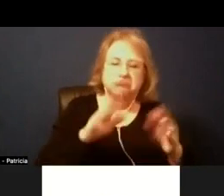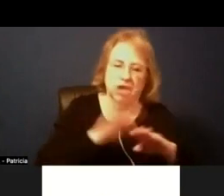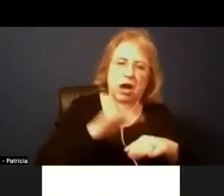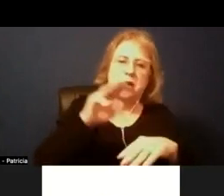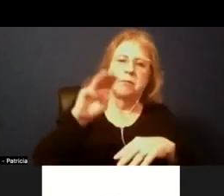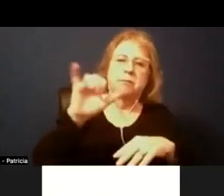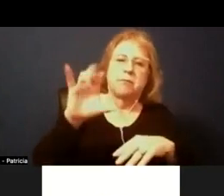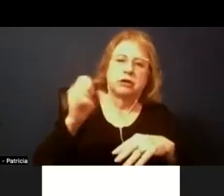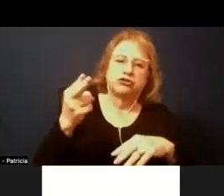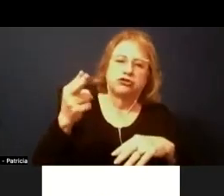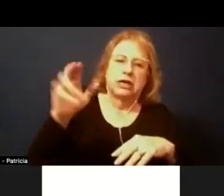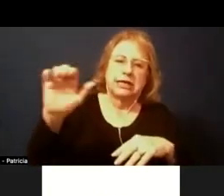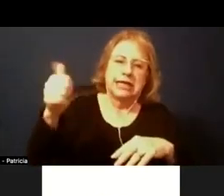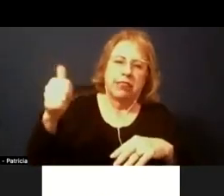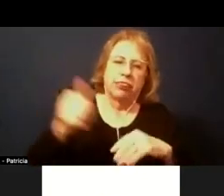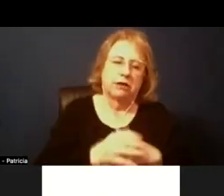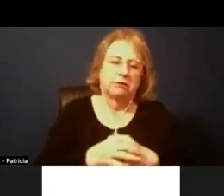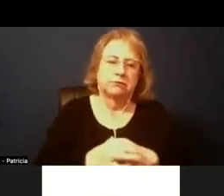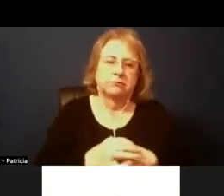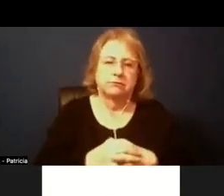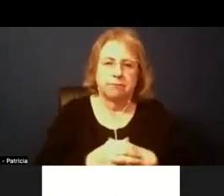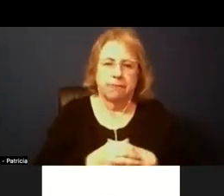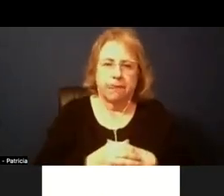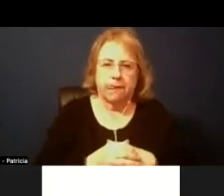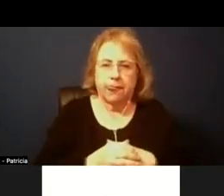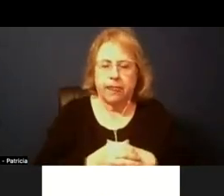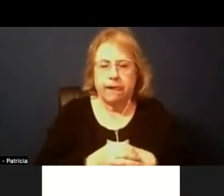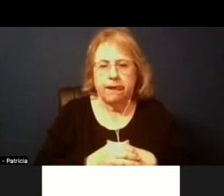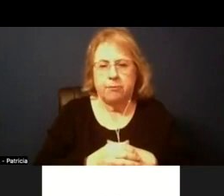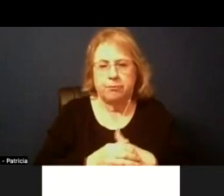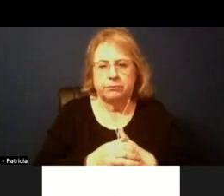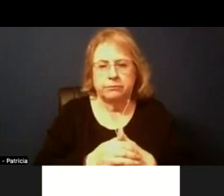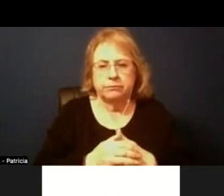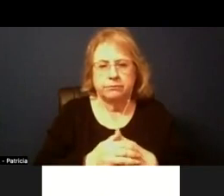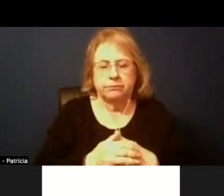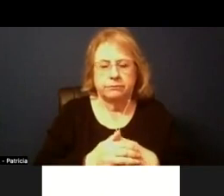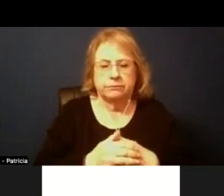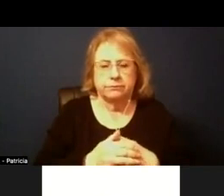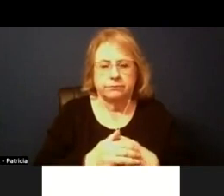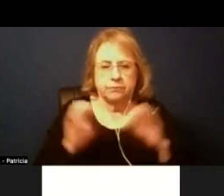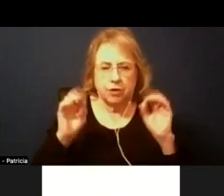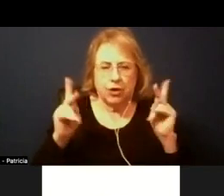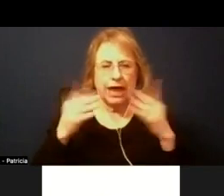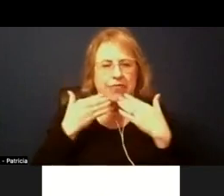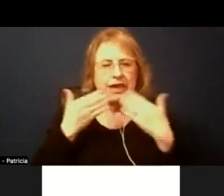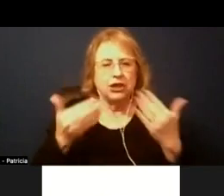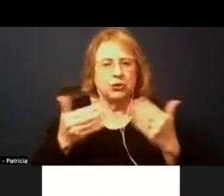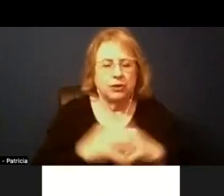okay thank you